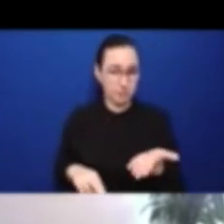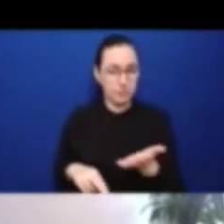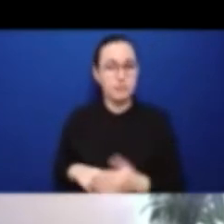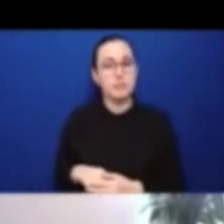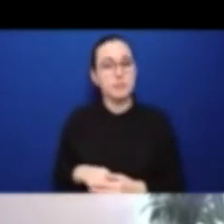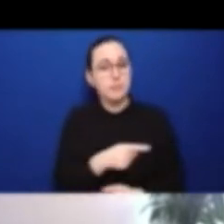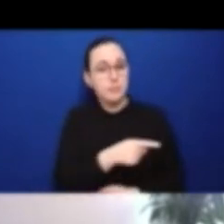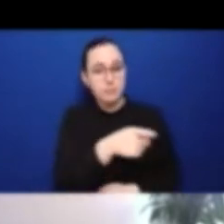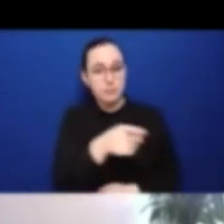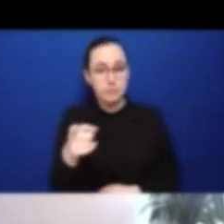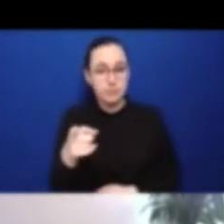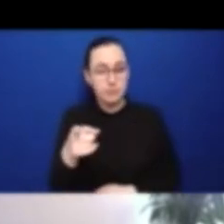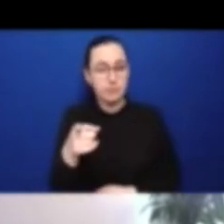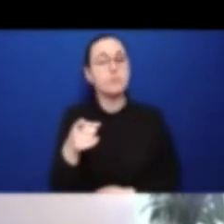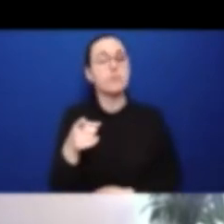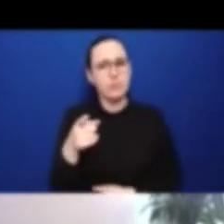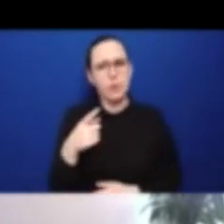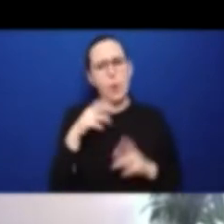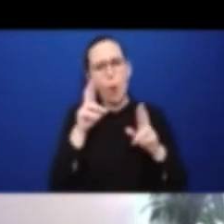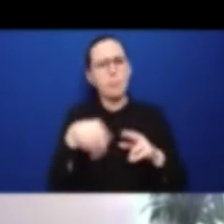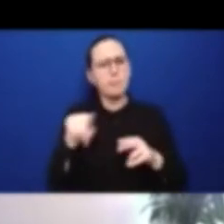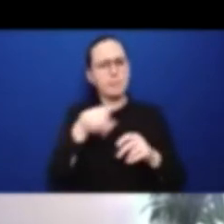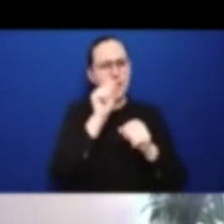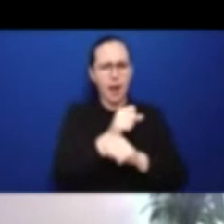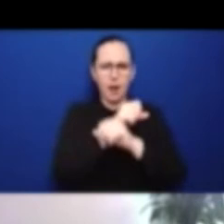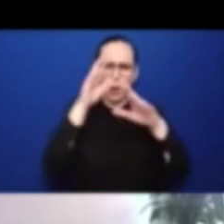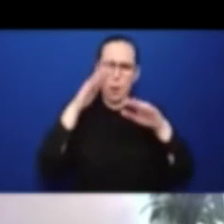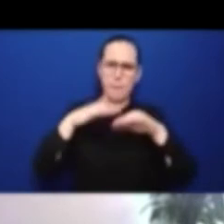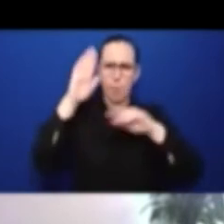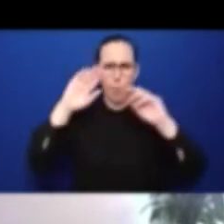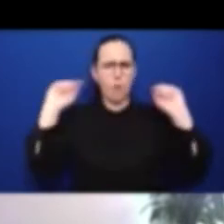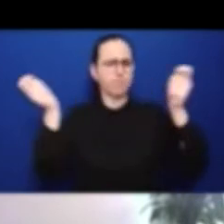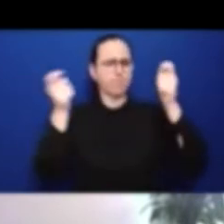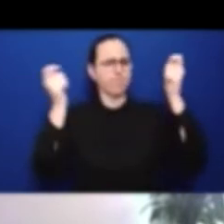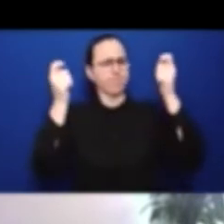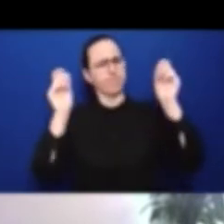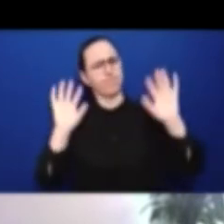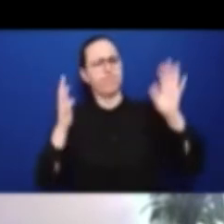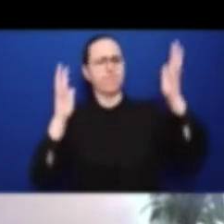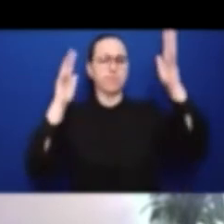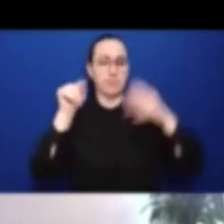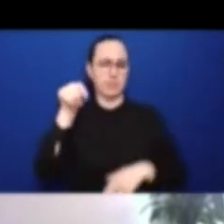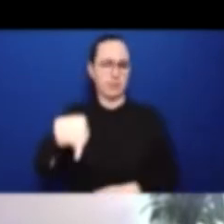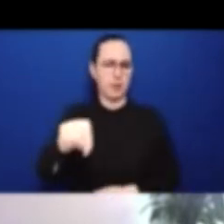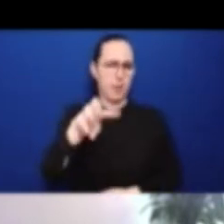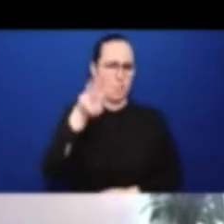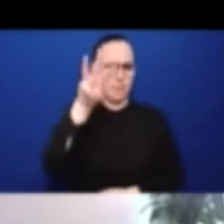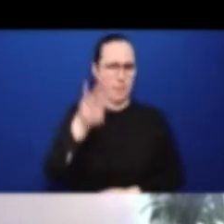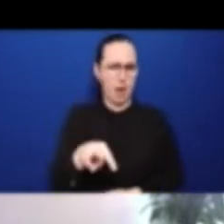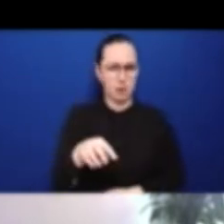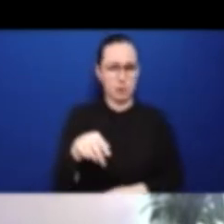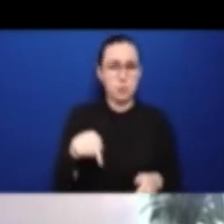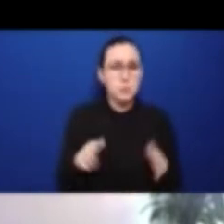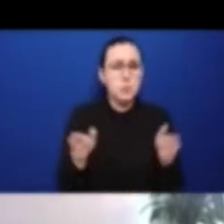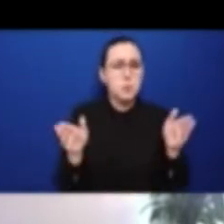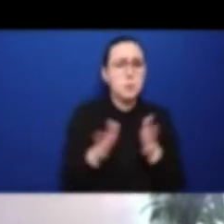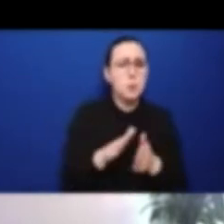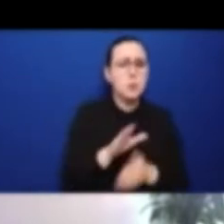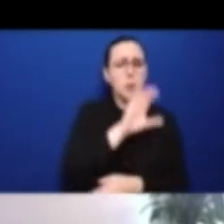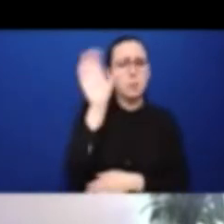more of a celebration at that time, a bit more than a quick zoom call to, to talk about things.